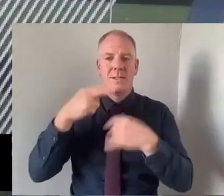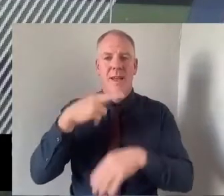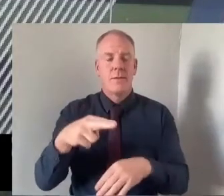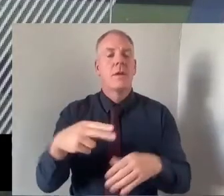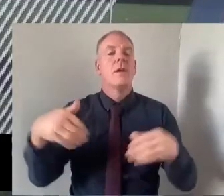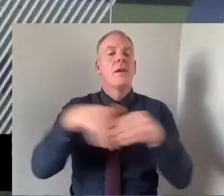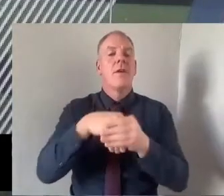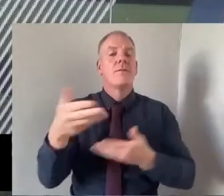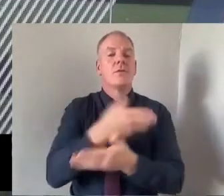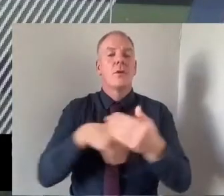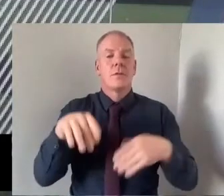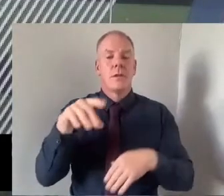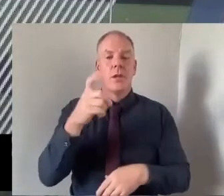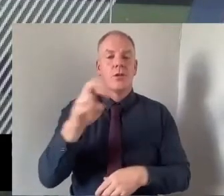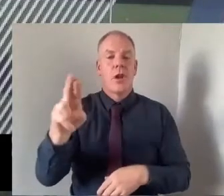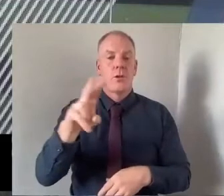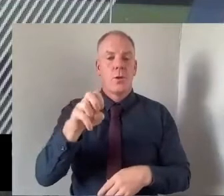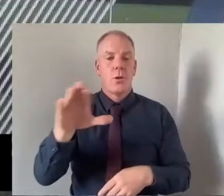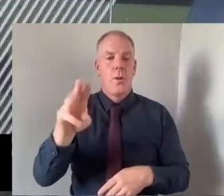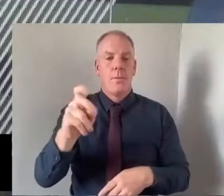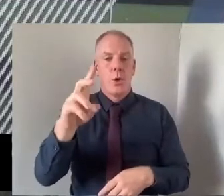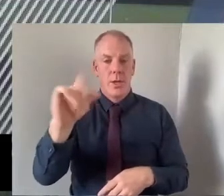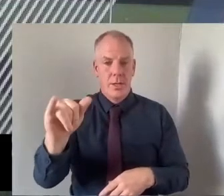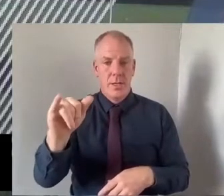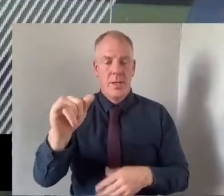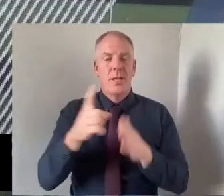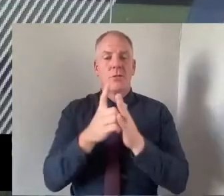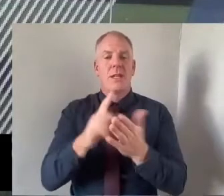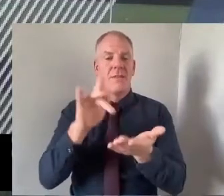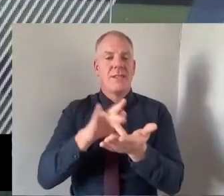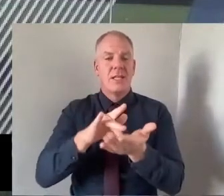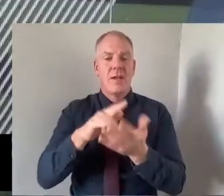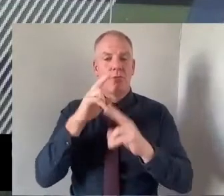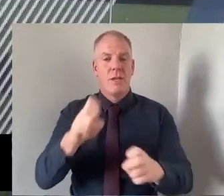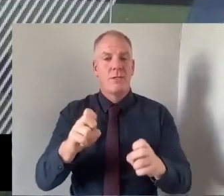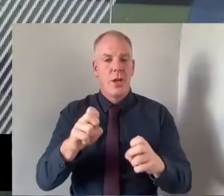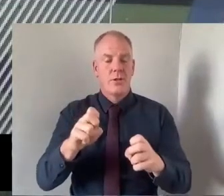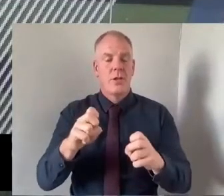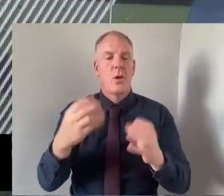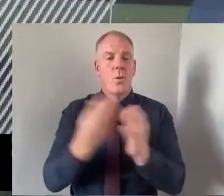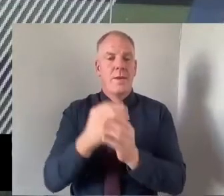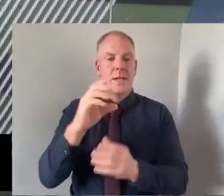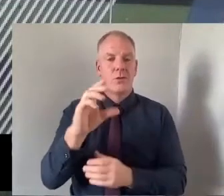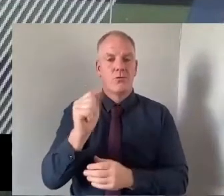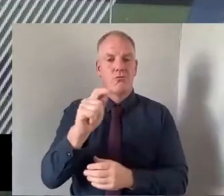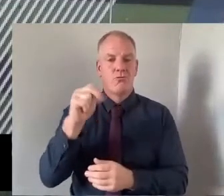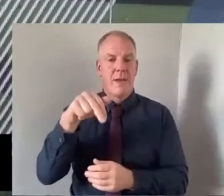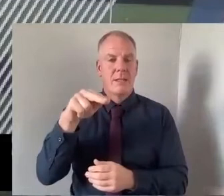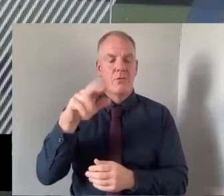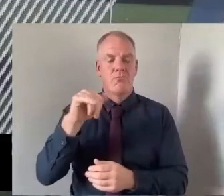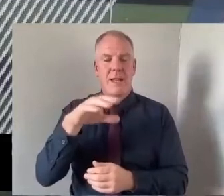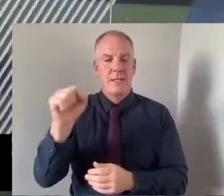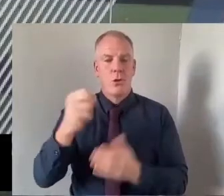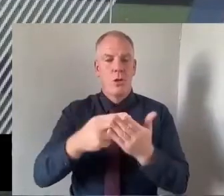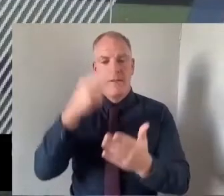Dr. Noel Purdy, who is Director of the Centre for Research and Educational Underachievement in Stranulis University College, where he's also Director